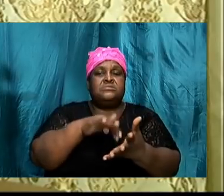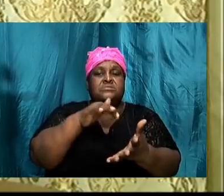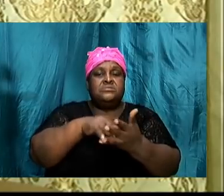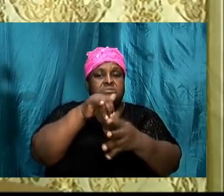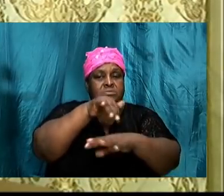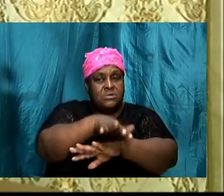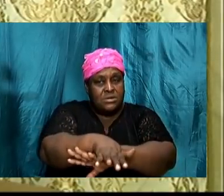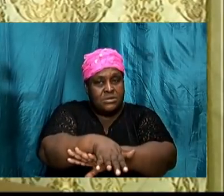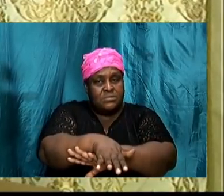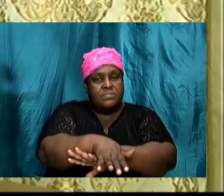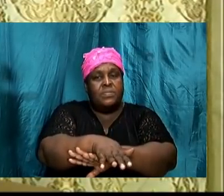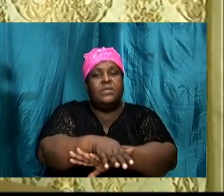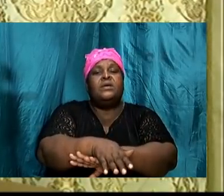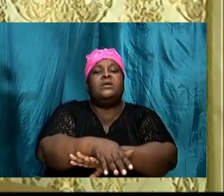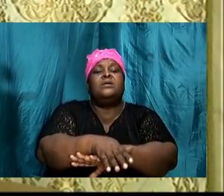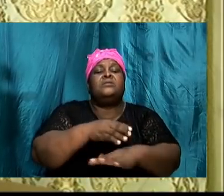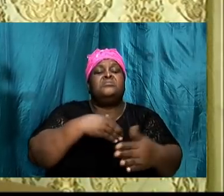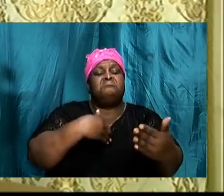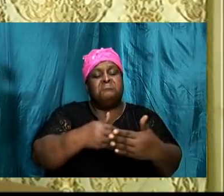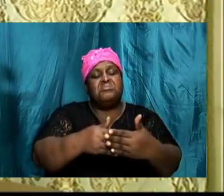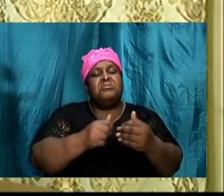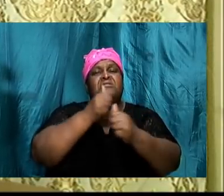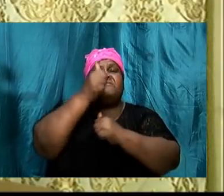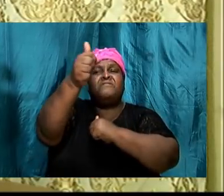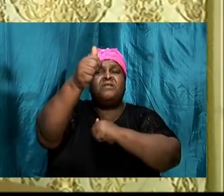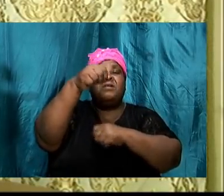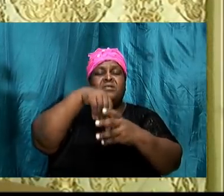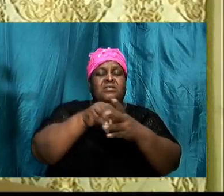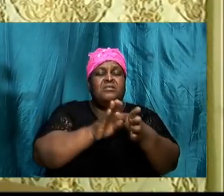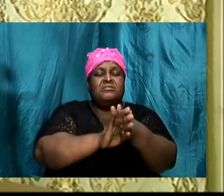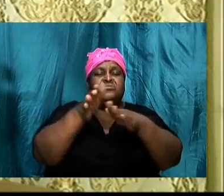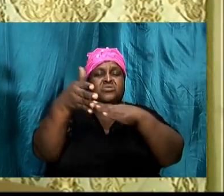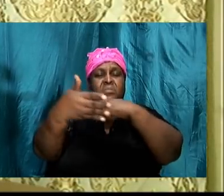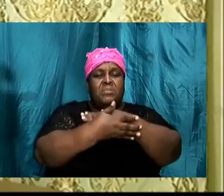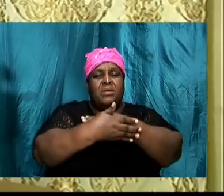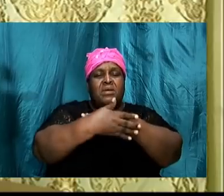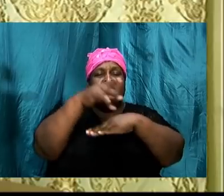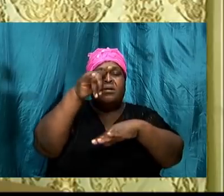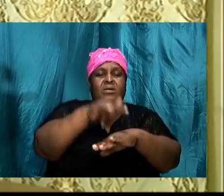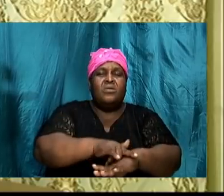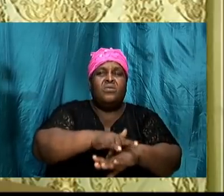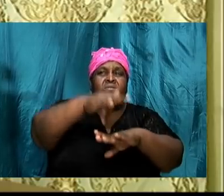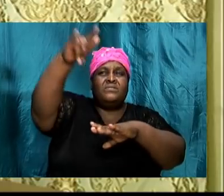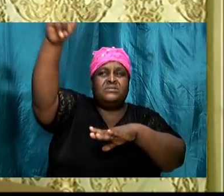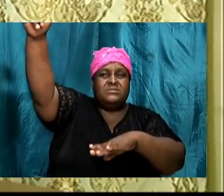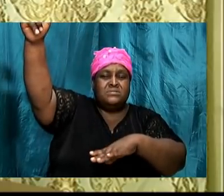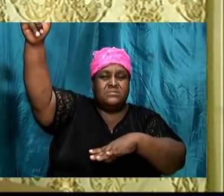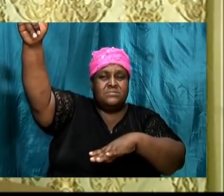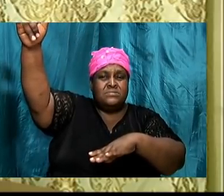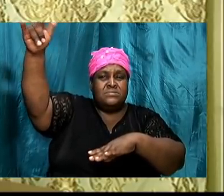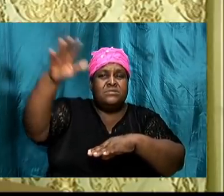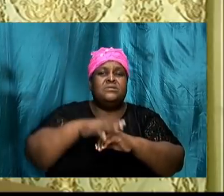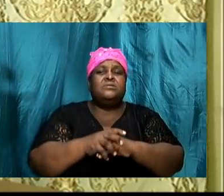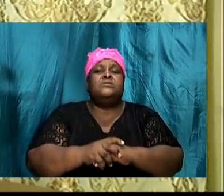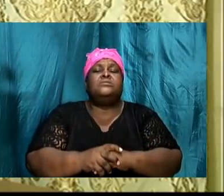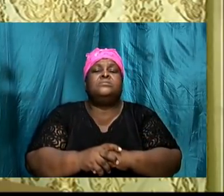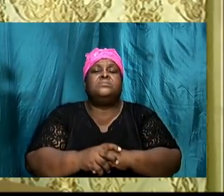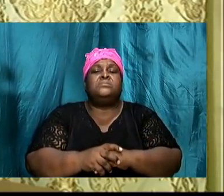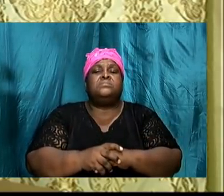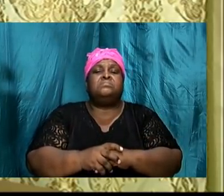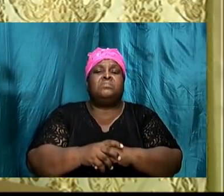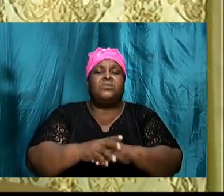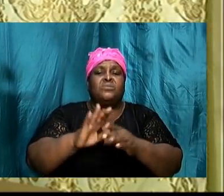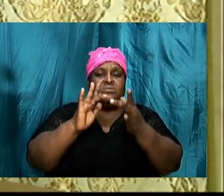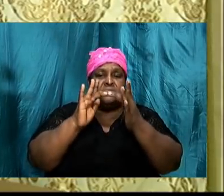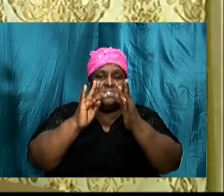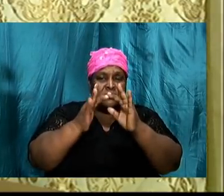And you are near, you are far, you are in Jamaica, you are overseas. You know, we want to greet